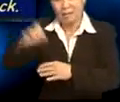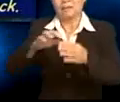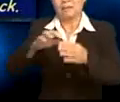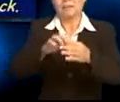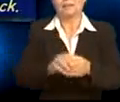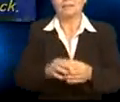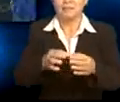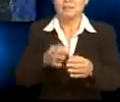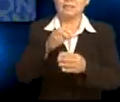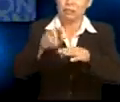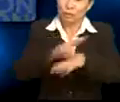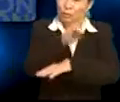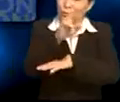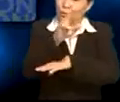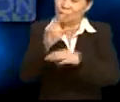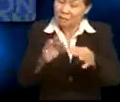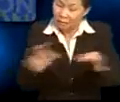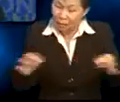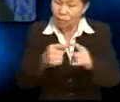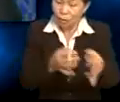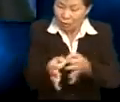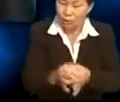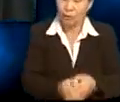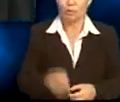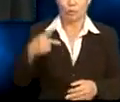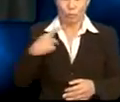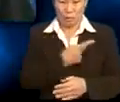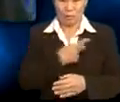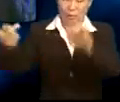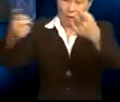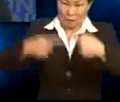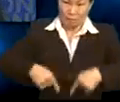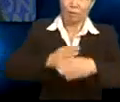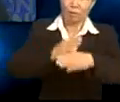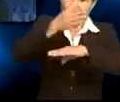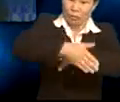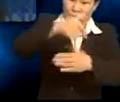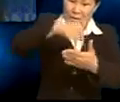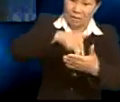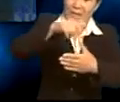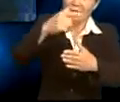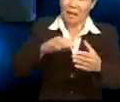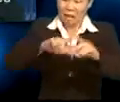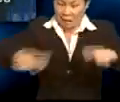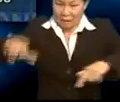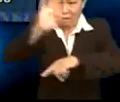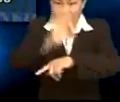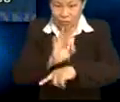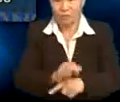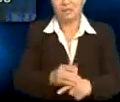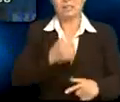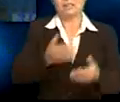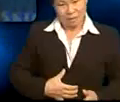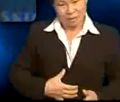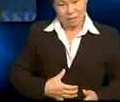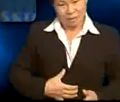a statement to explain. Okay. So far, we have come across these language functions. To greet, to apologize,